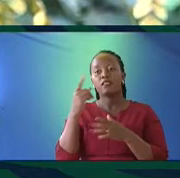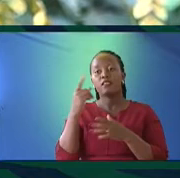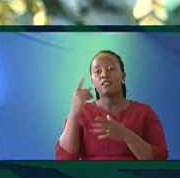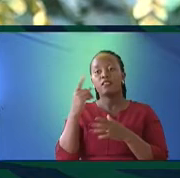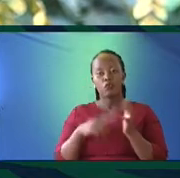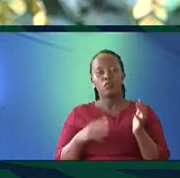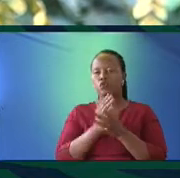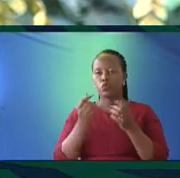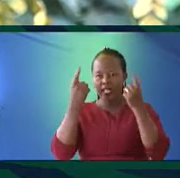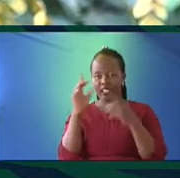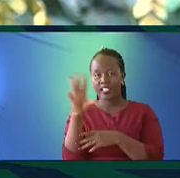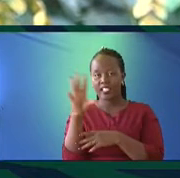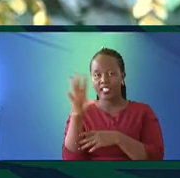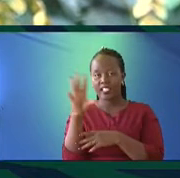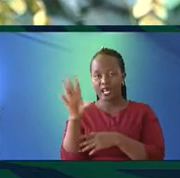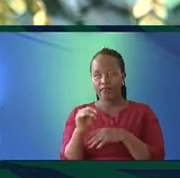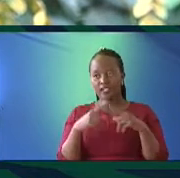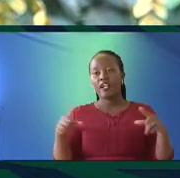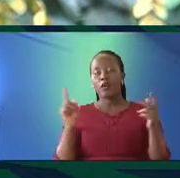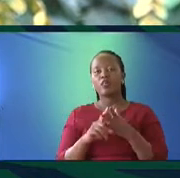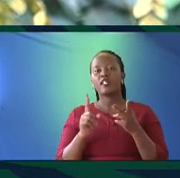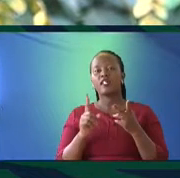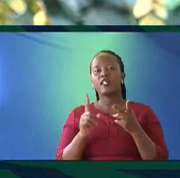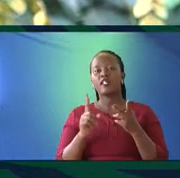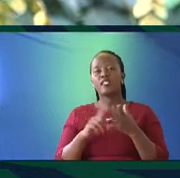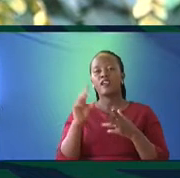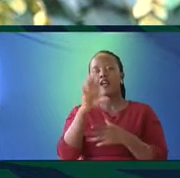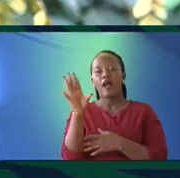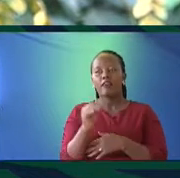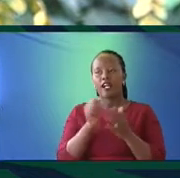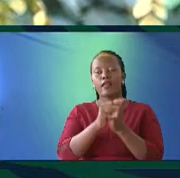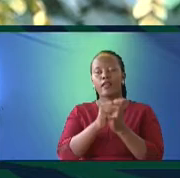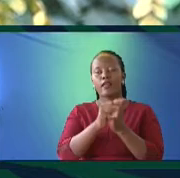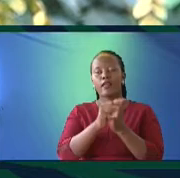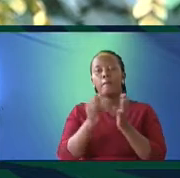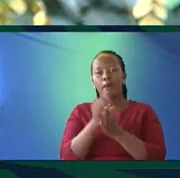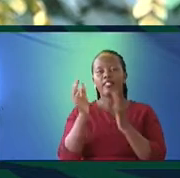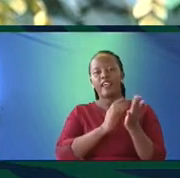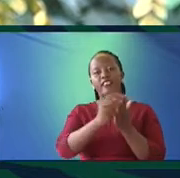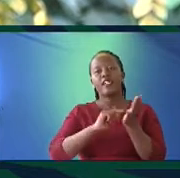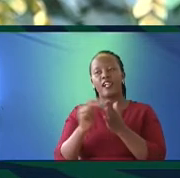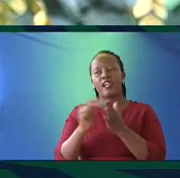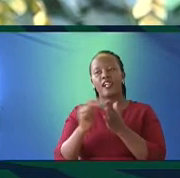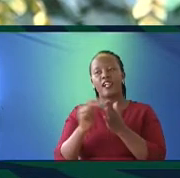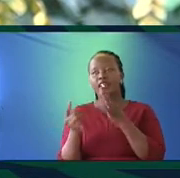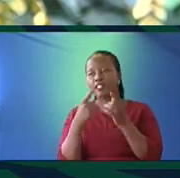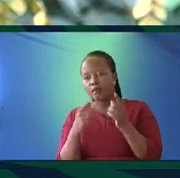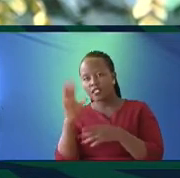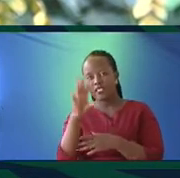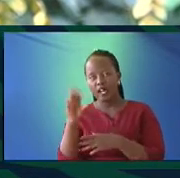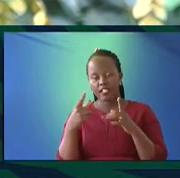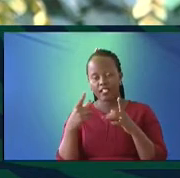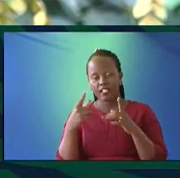that I donate with African languages, African publishing, and writing, speaking in